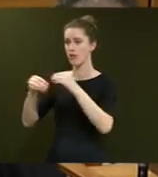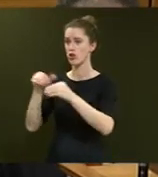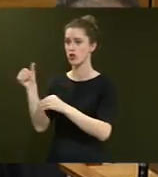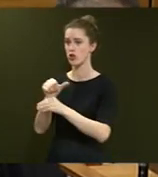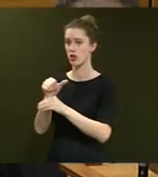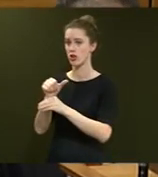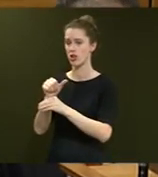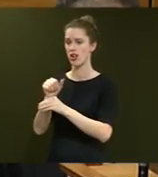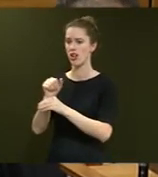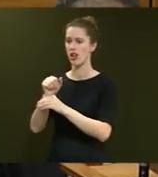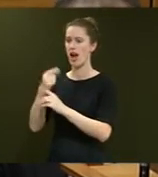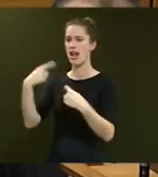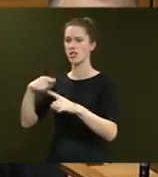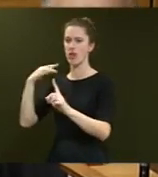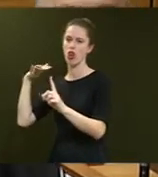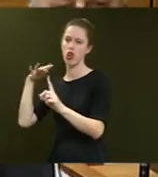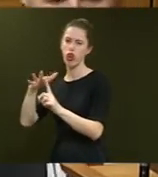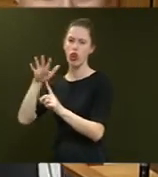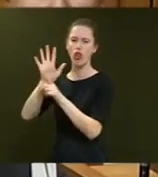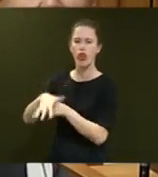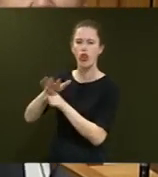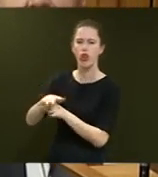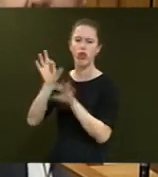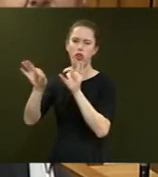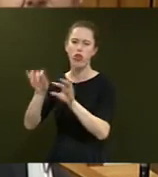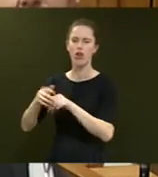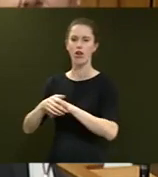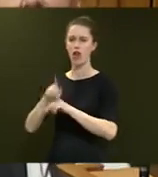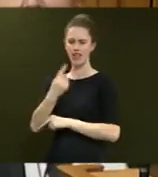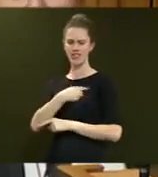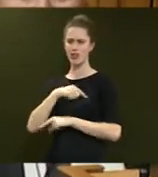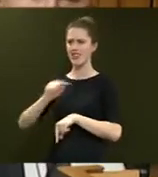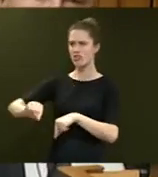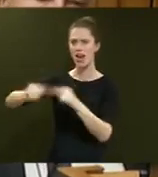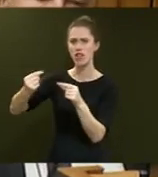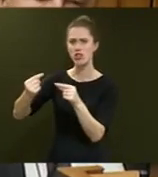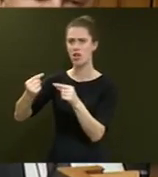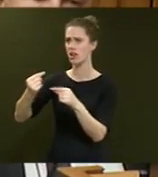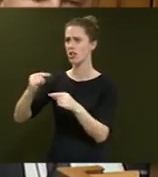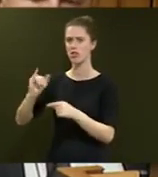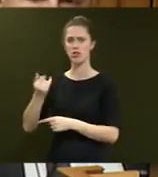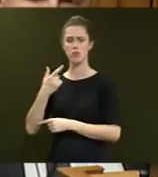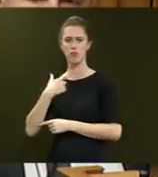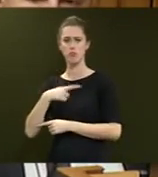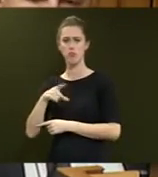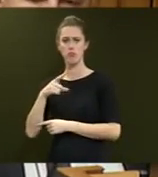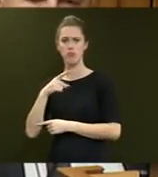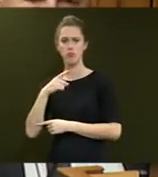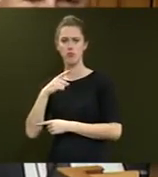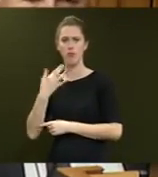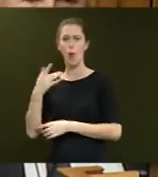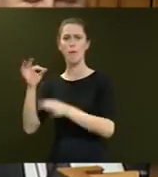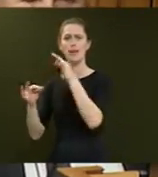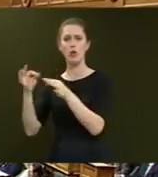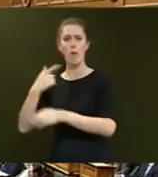intubation, defamatory statements and comments and have their integrity challenged purely for a venal political purpose?